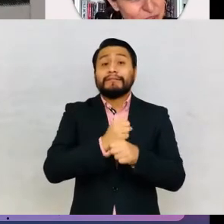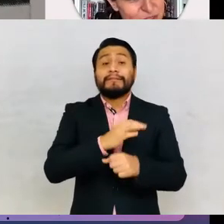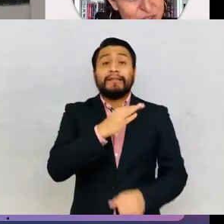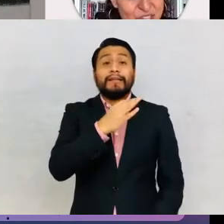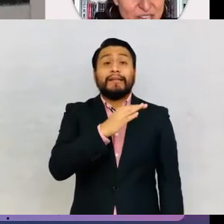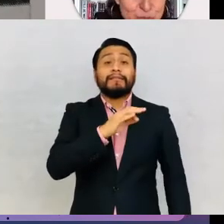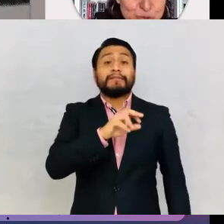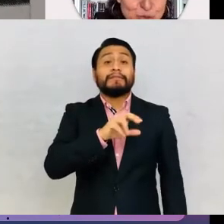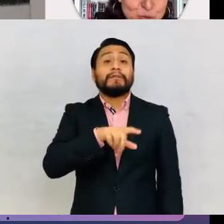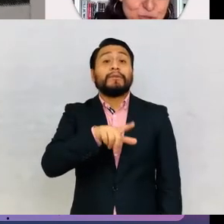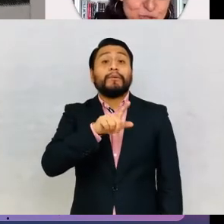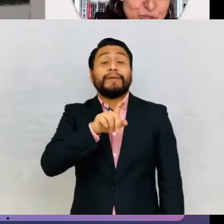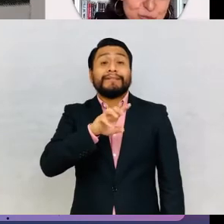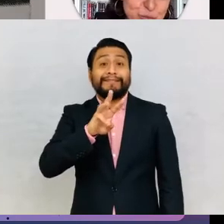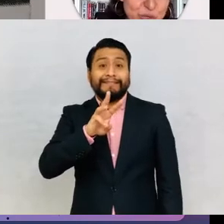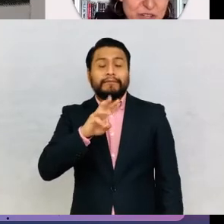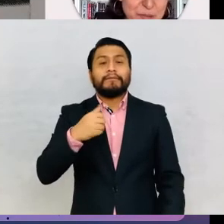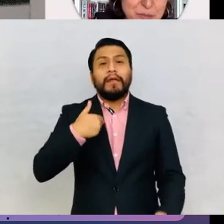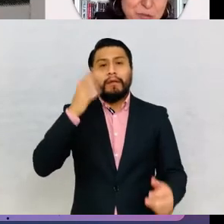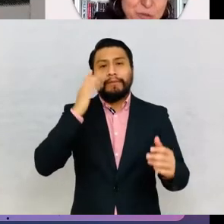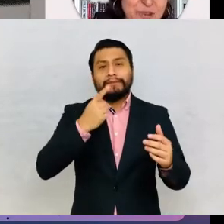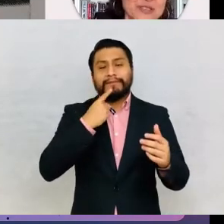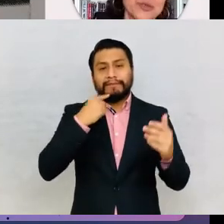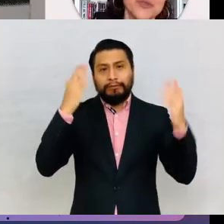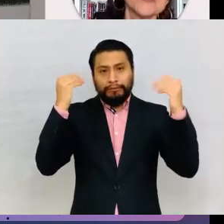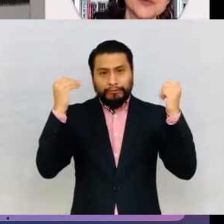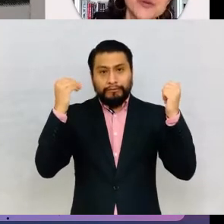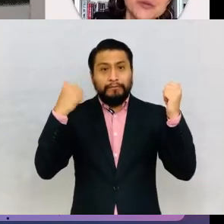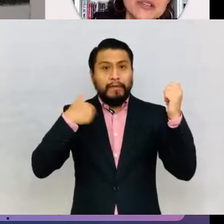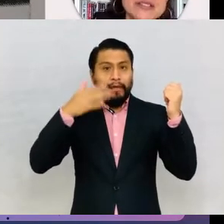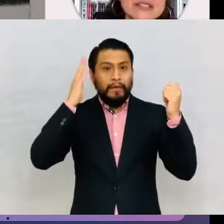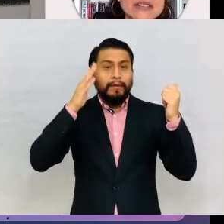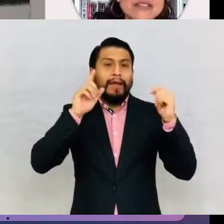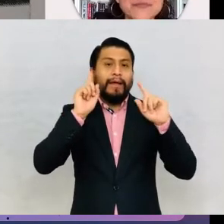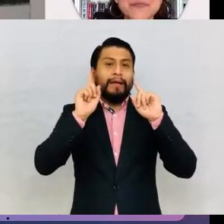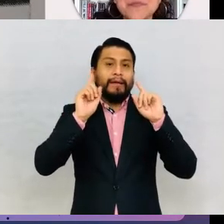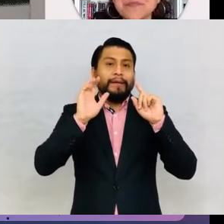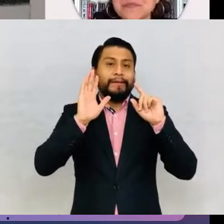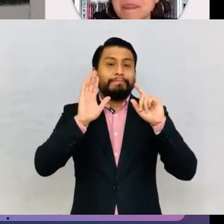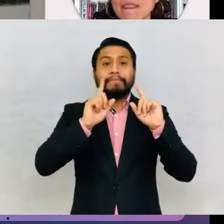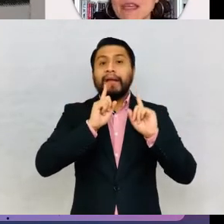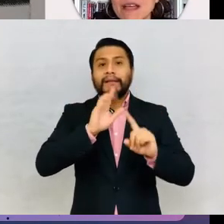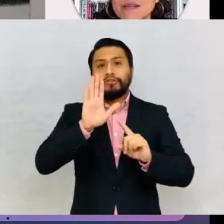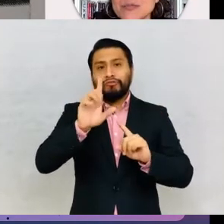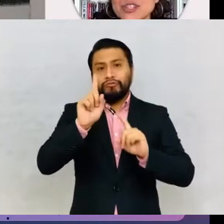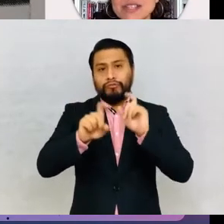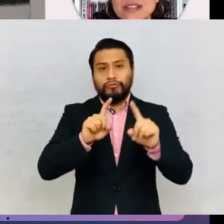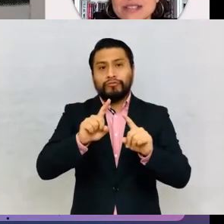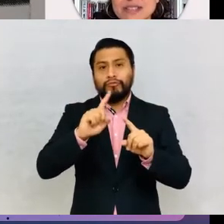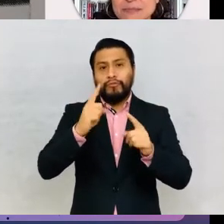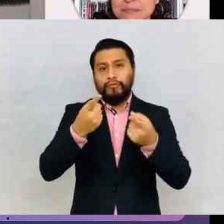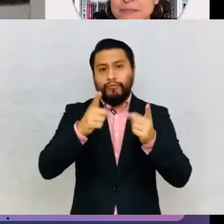goodbye. We will be happy to answer your questions in real time. Thanks a lot.